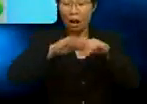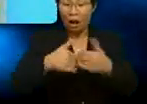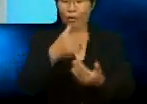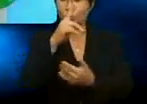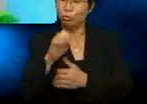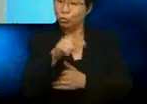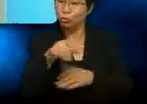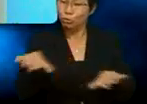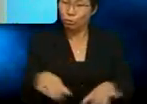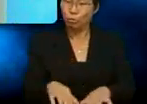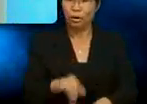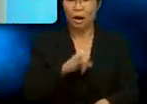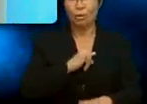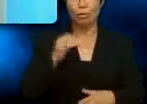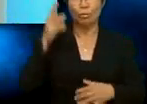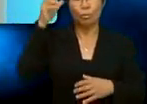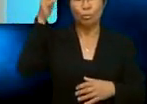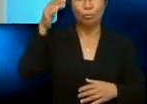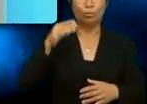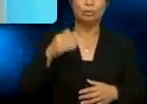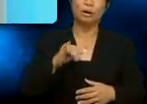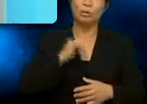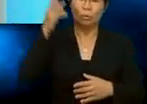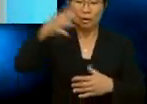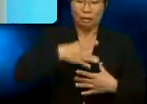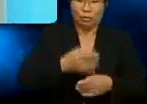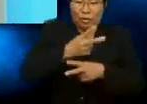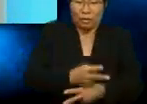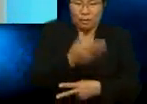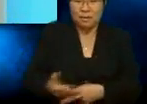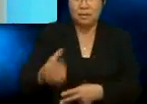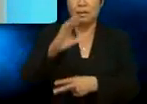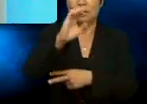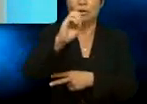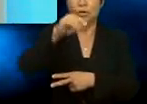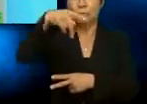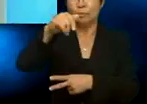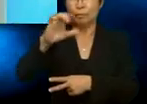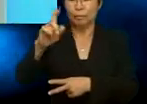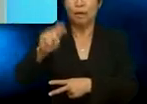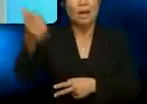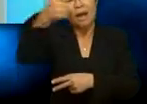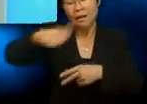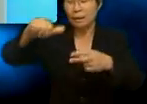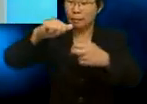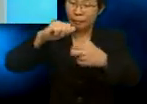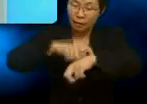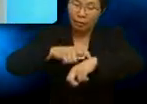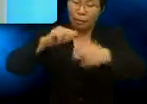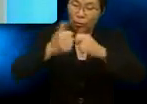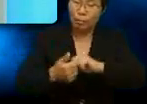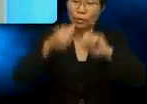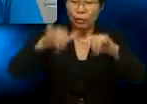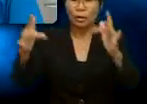I would like you to keep this. It's called a combat. Anytime you have a problem with English, you can contact me using